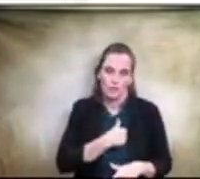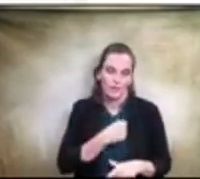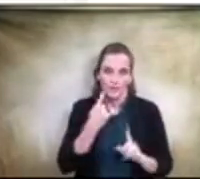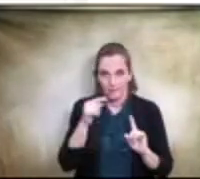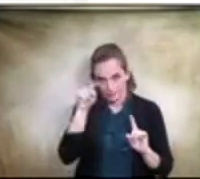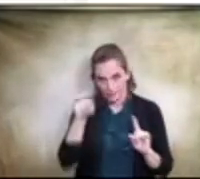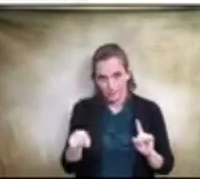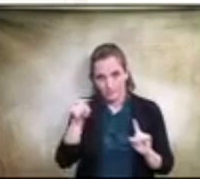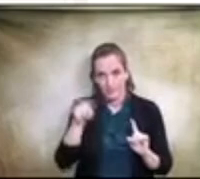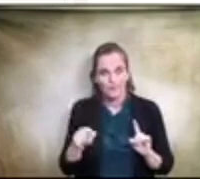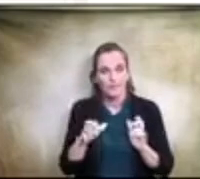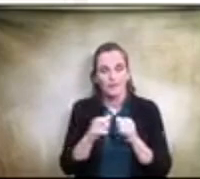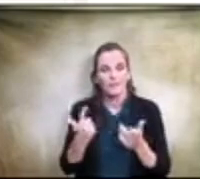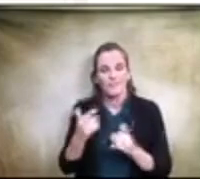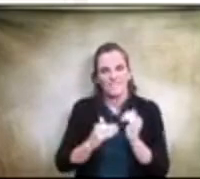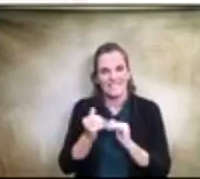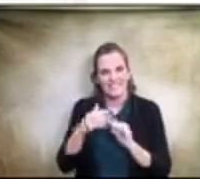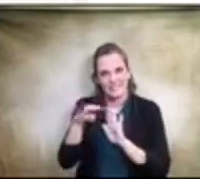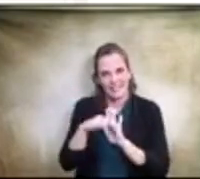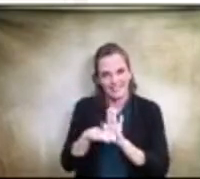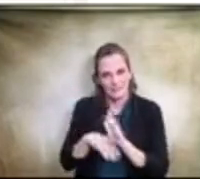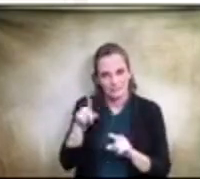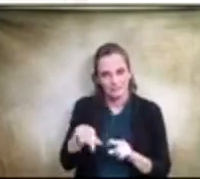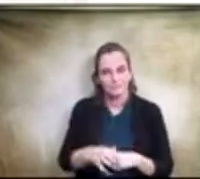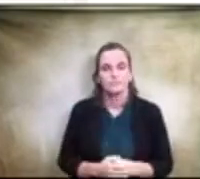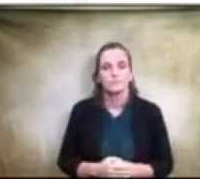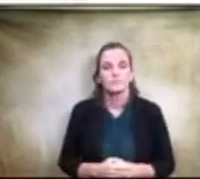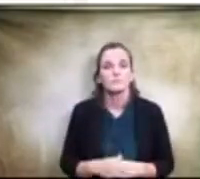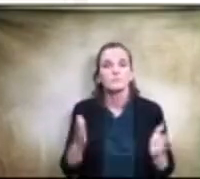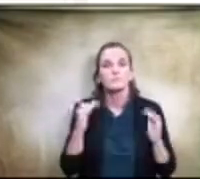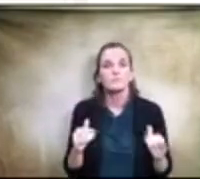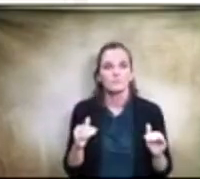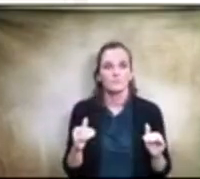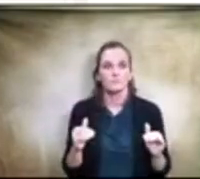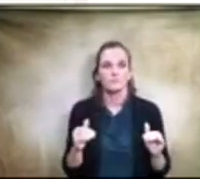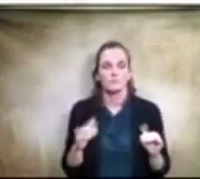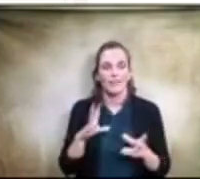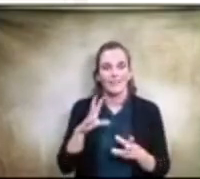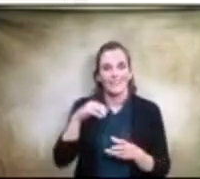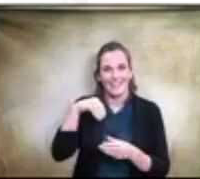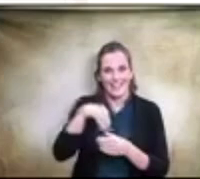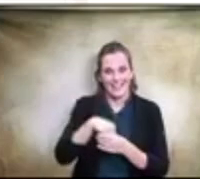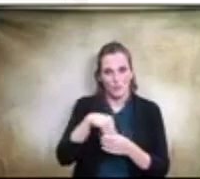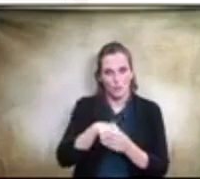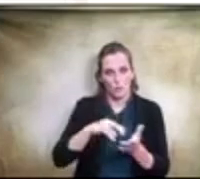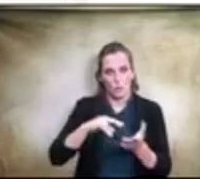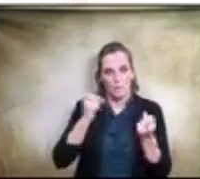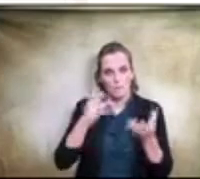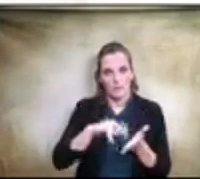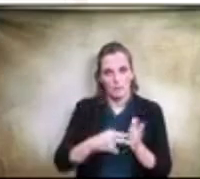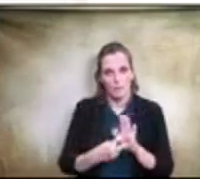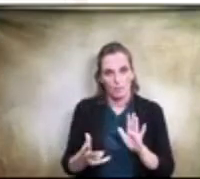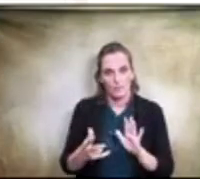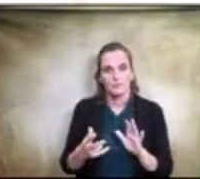is listed on there twice. The next item is the indoor purpose facility at senior high school listed at 9